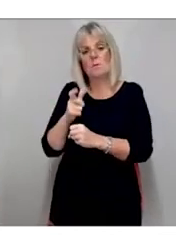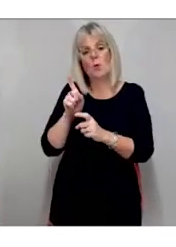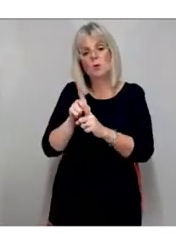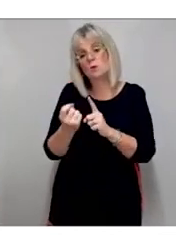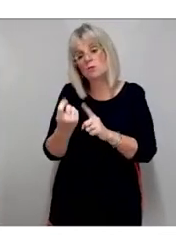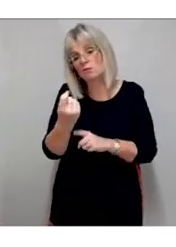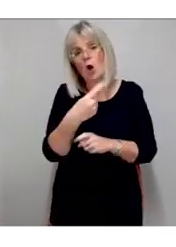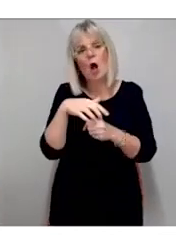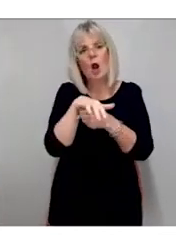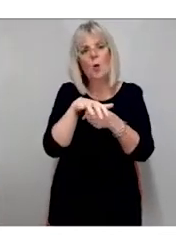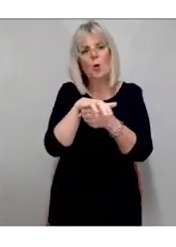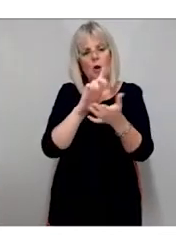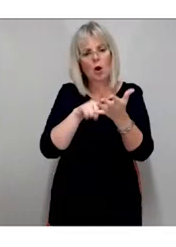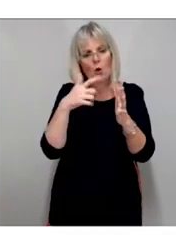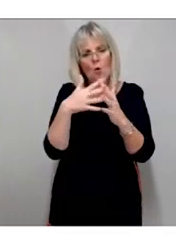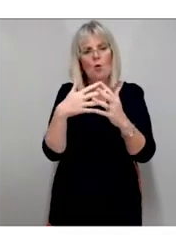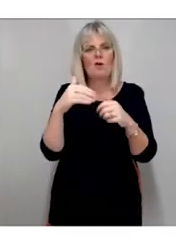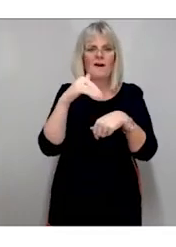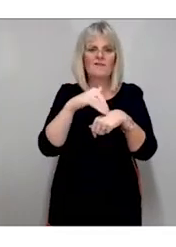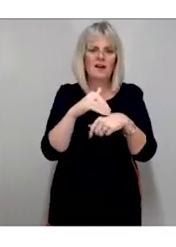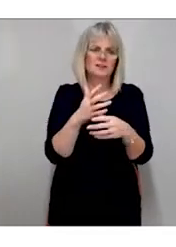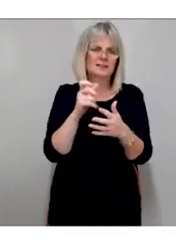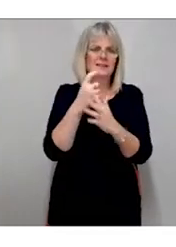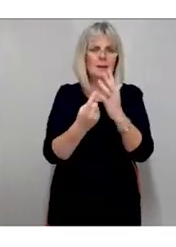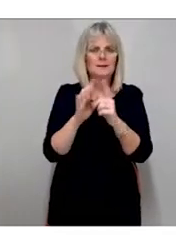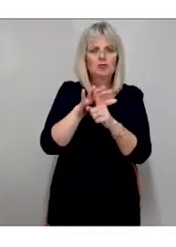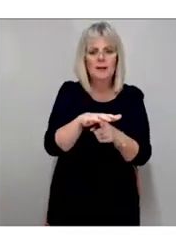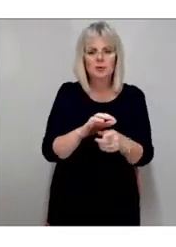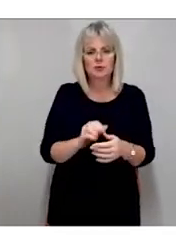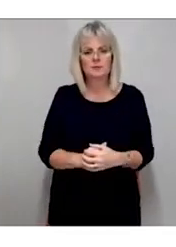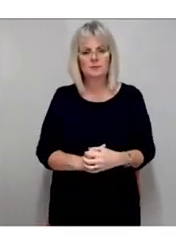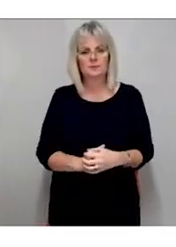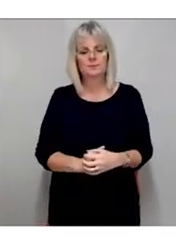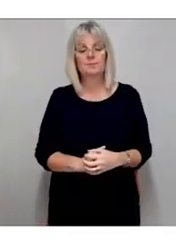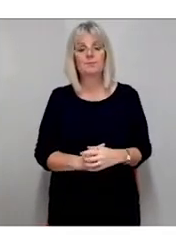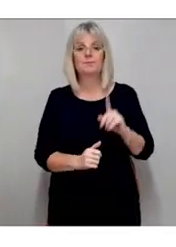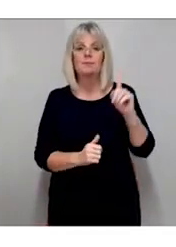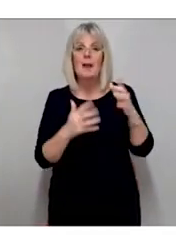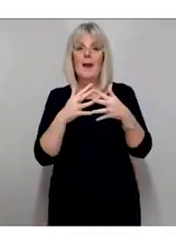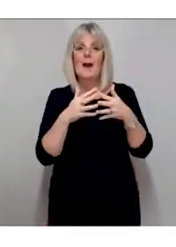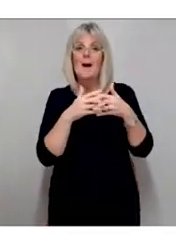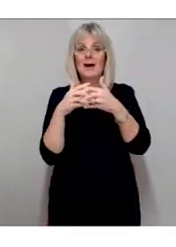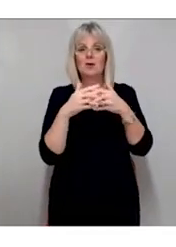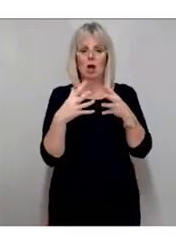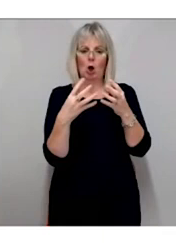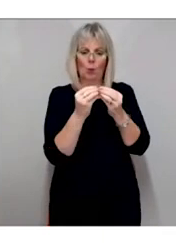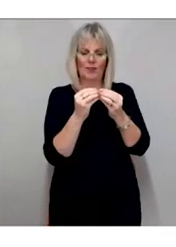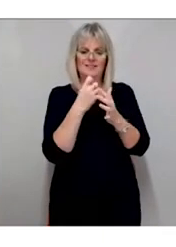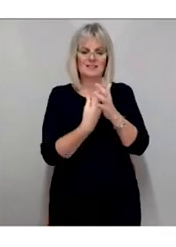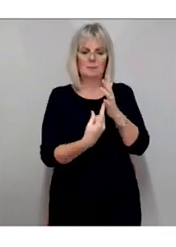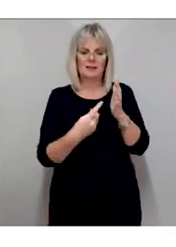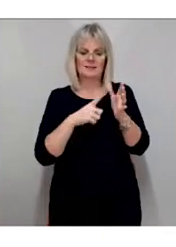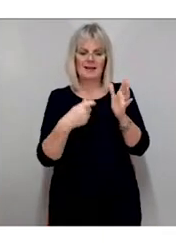discrimination and access to information. The Americans with Disabilities Act, ADA 1990,